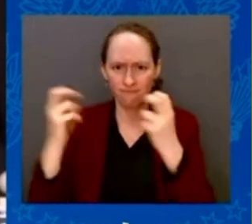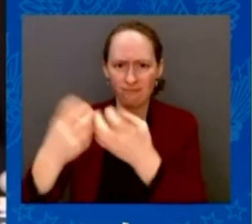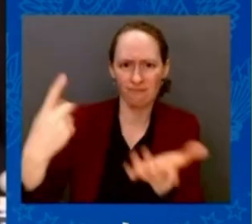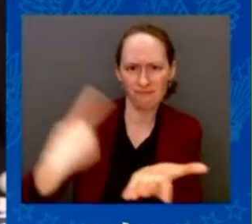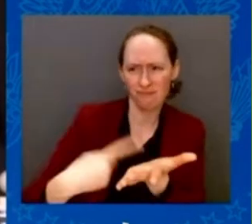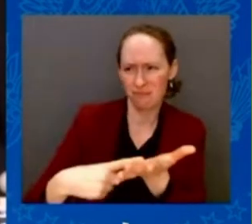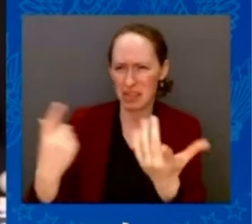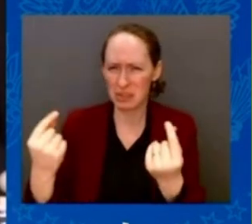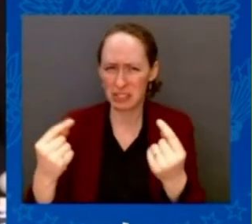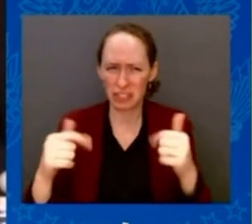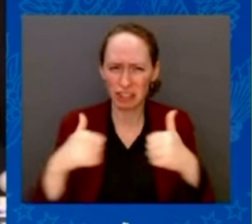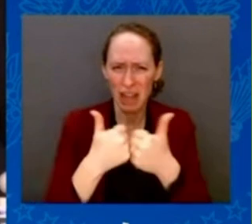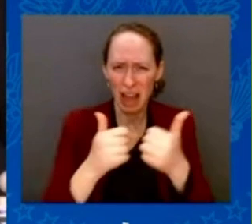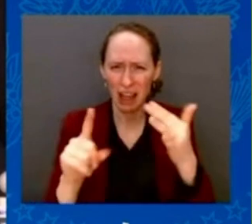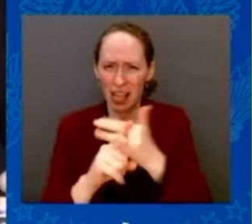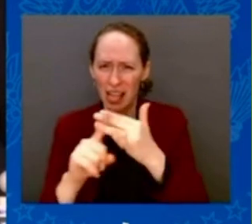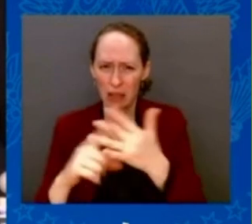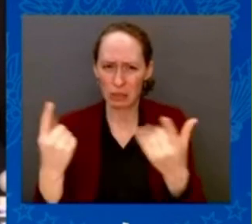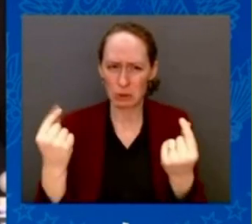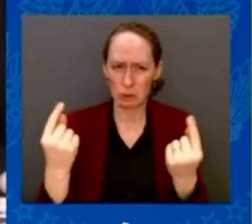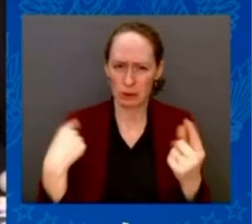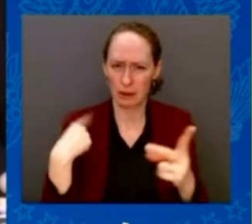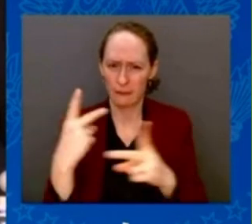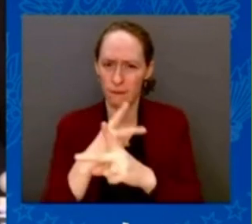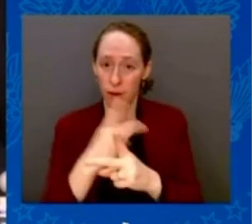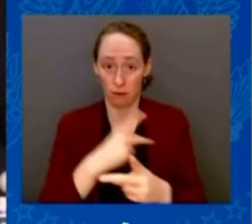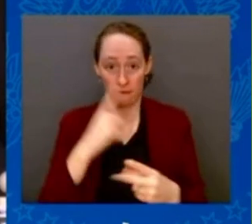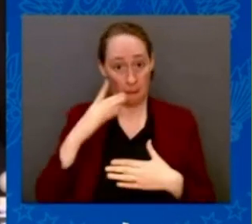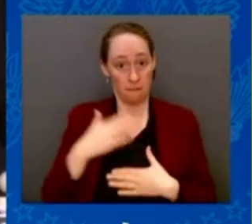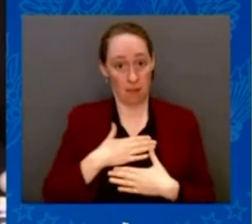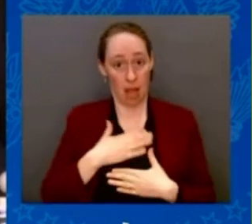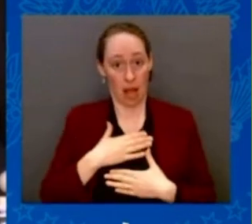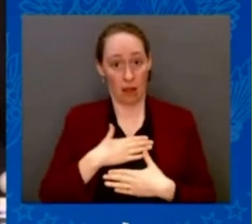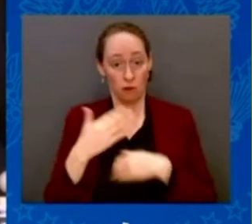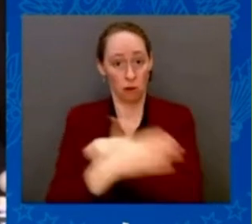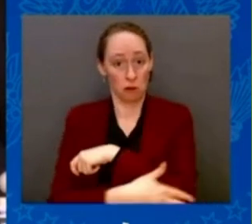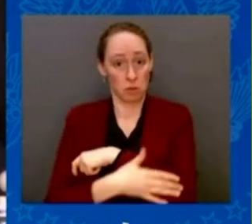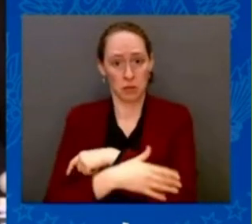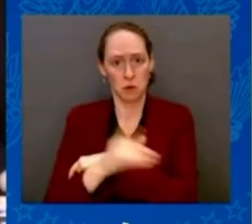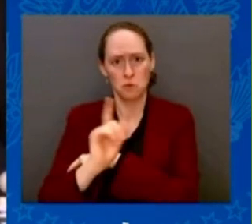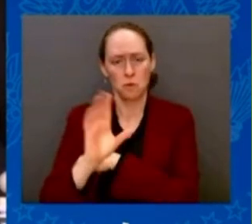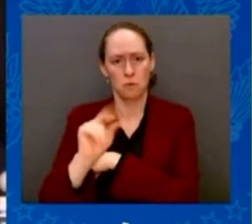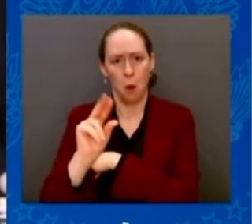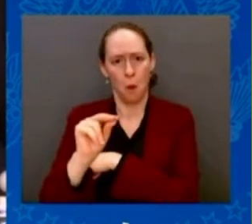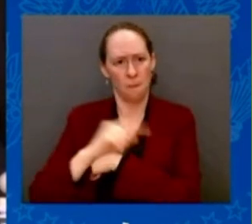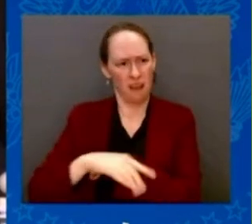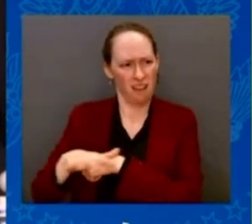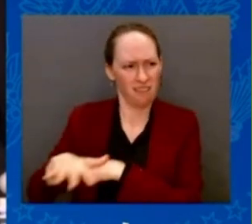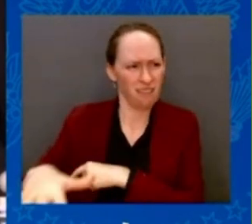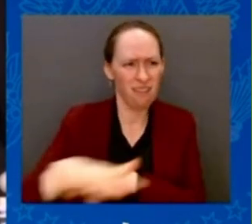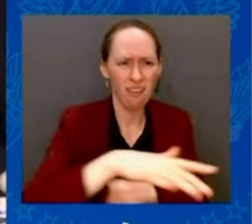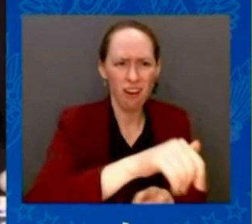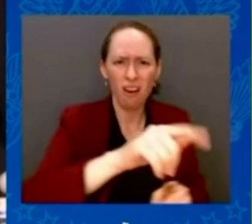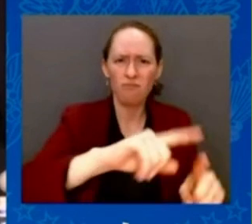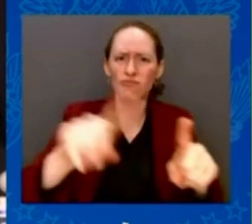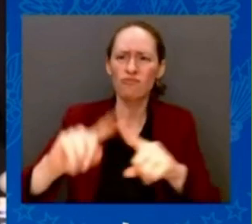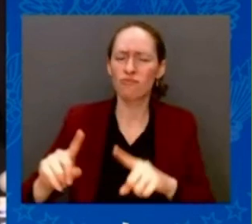Atlantic Alliance, and to speak about the ways to support our friends in Ukraine.